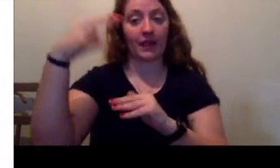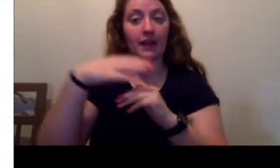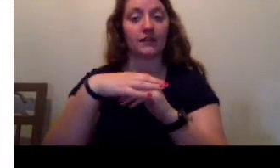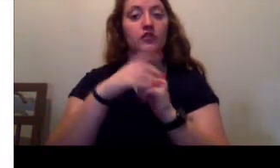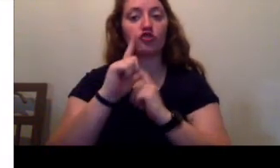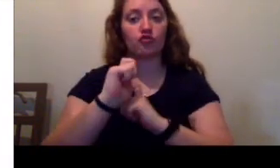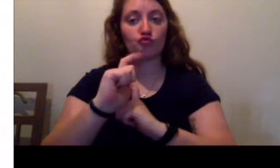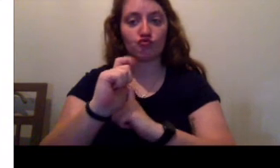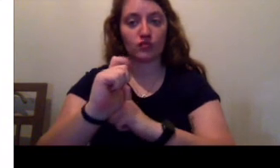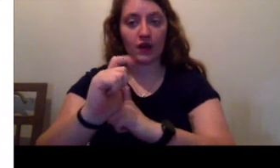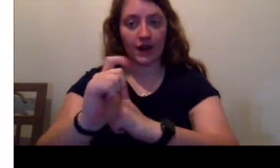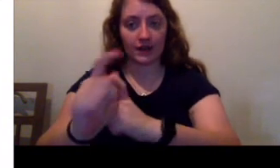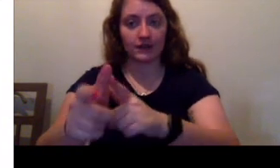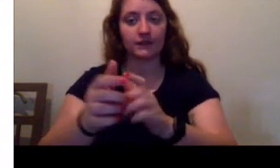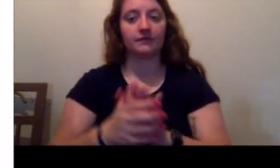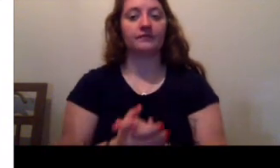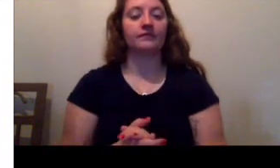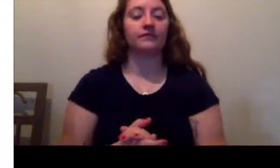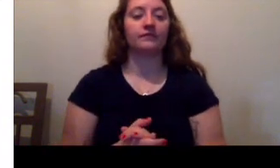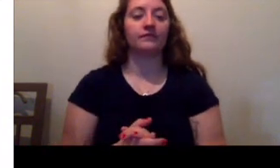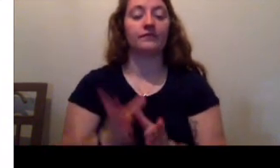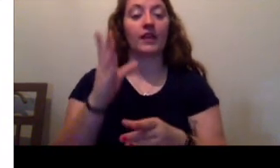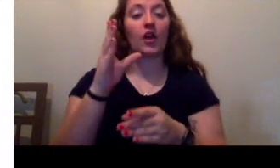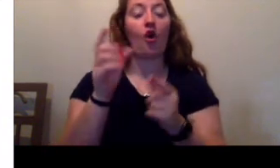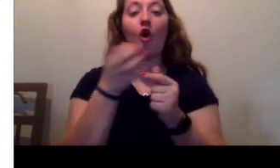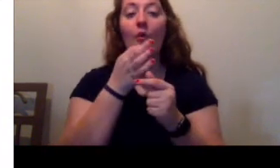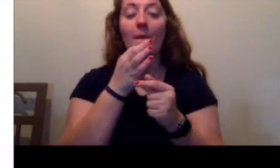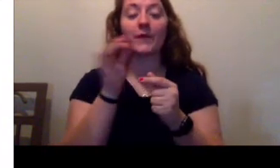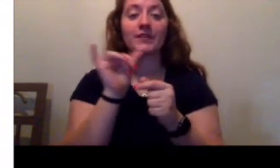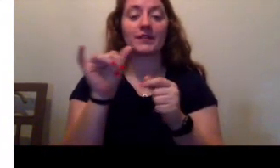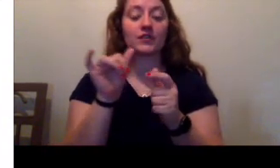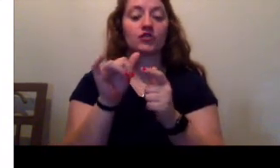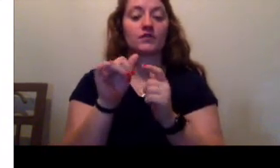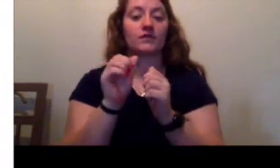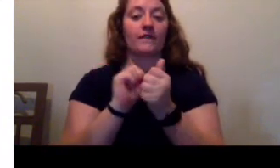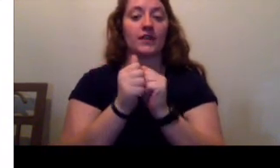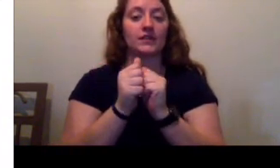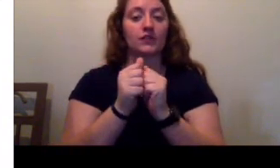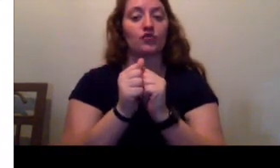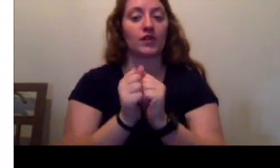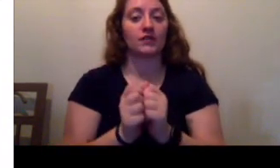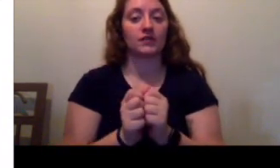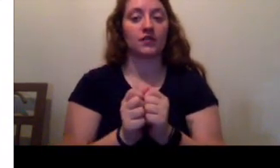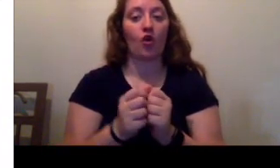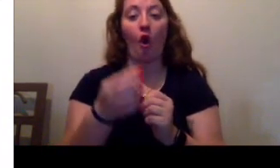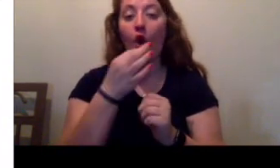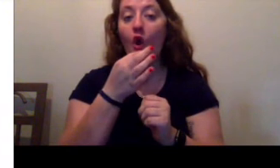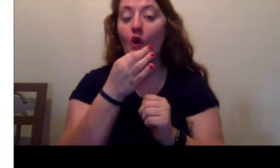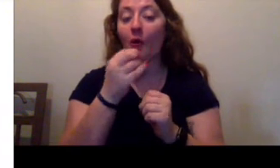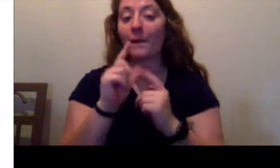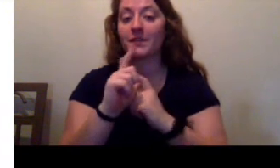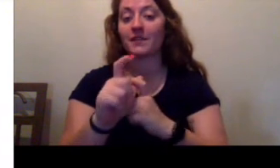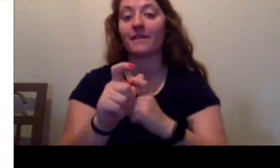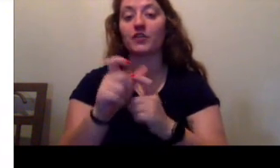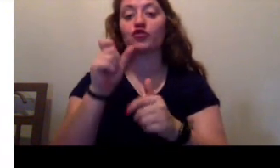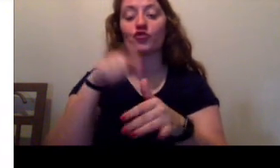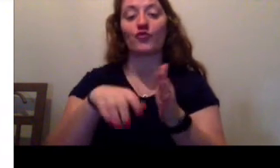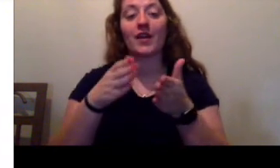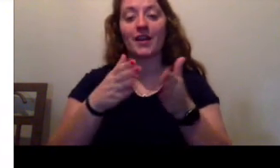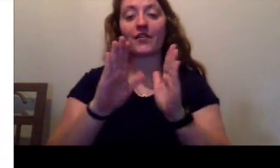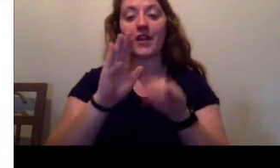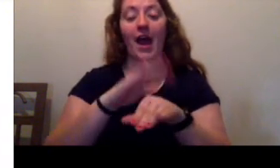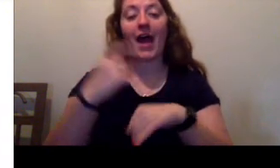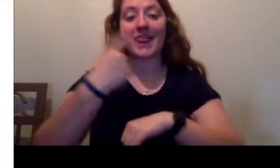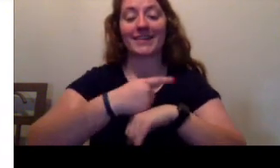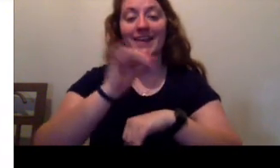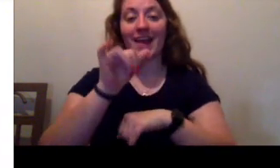fast as she had run at school in the Friday foot races, almost as fast as she had run down the Copenhagen sidewalk on the day